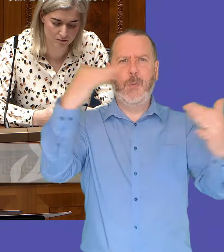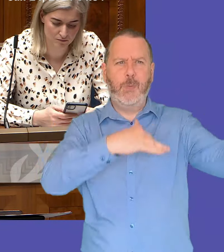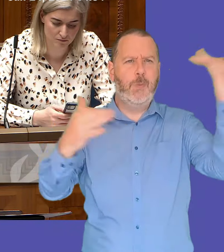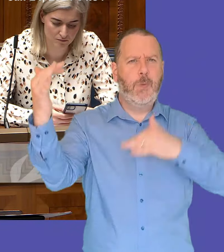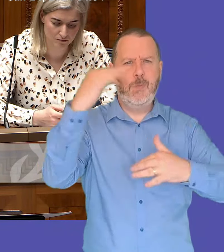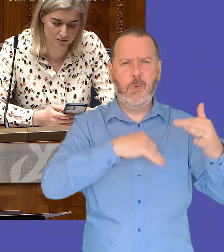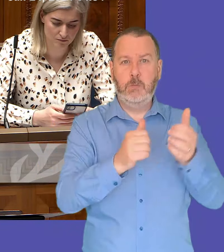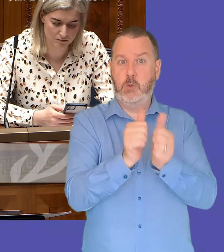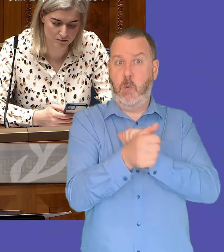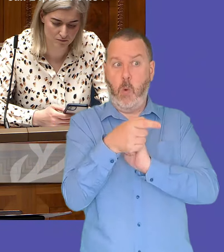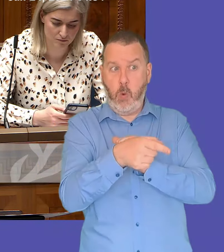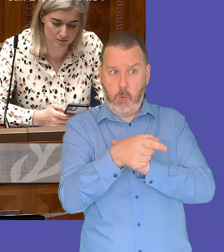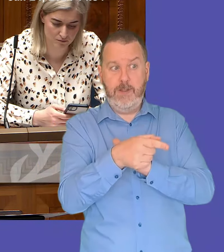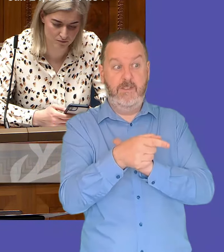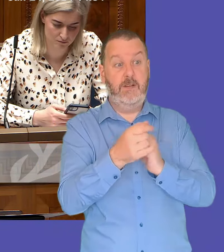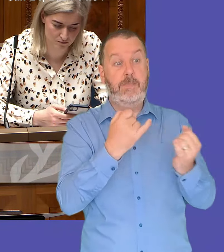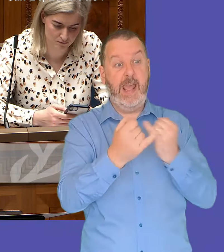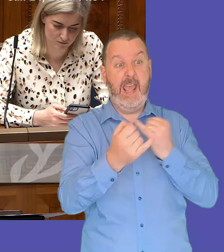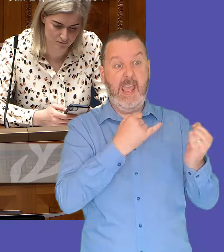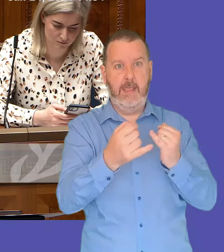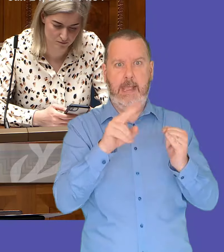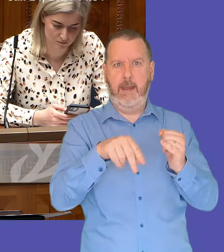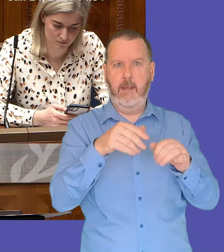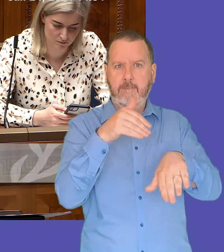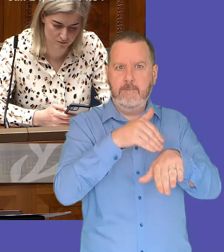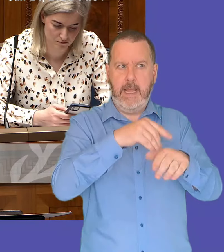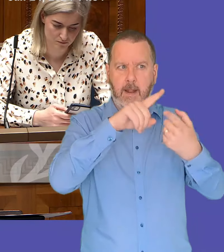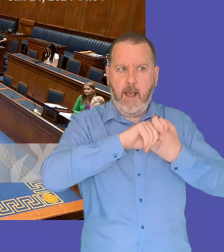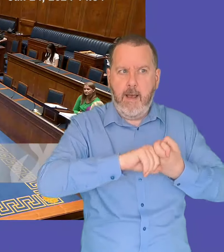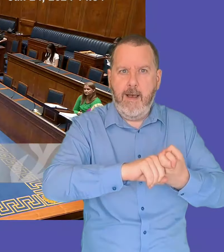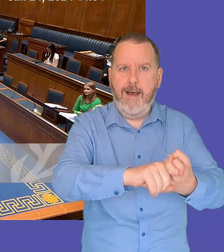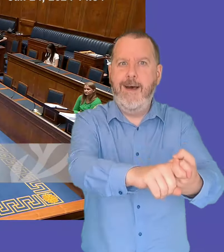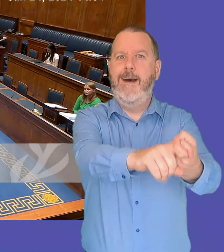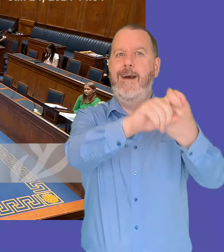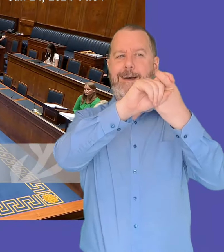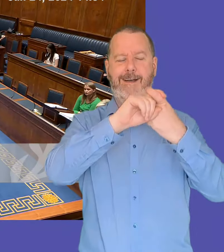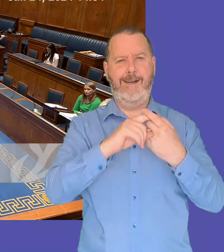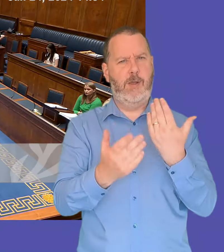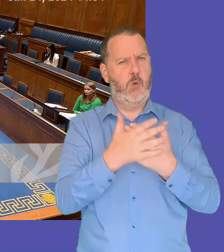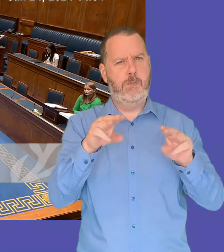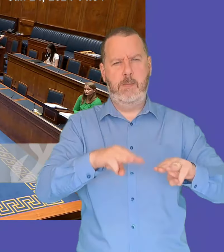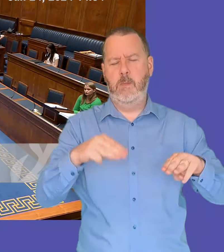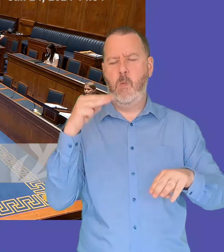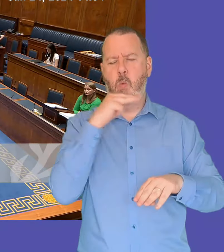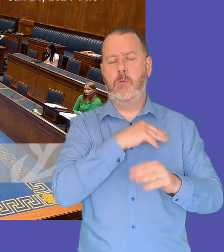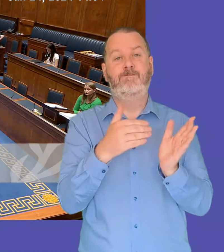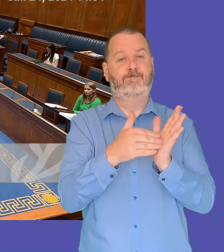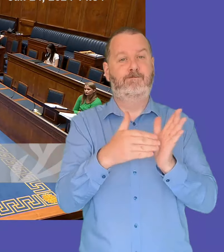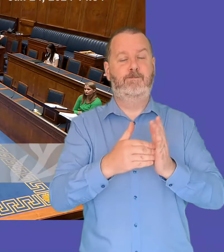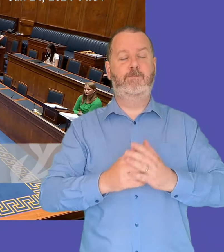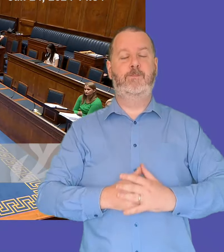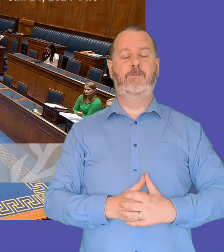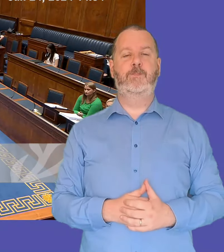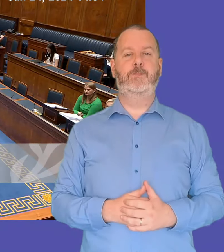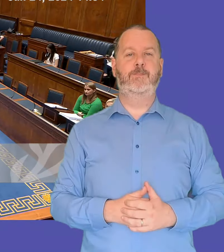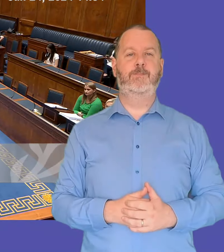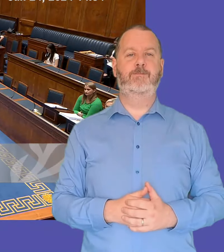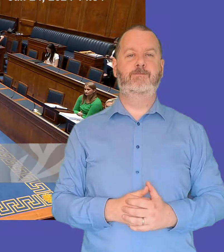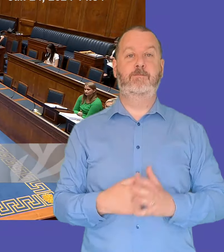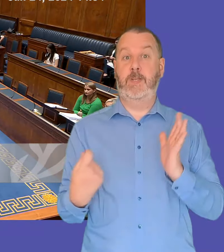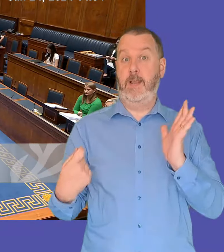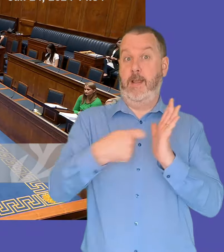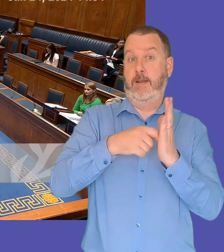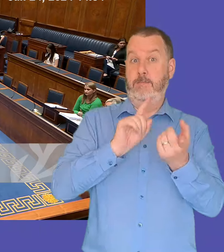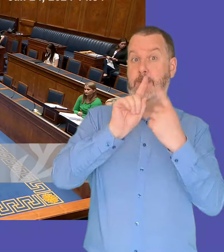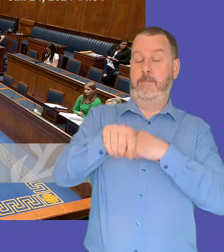of sport again and it's about investing in our young people so absolutely positive morris bradley for supplementary thank you for your answer